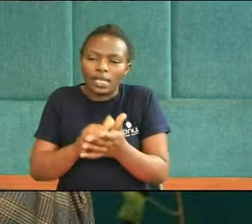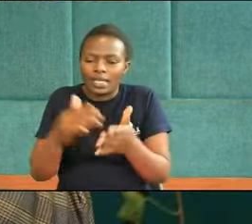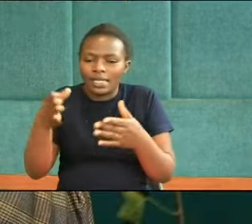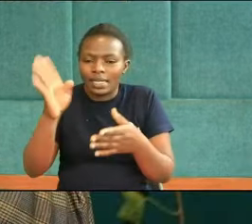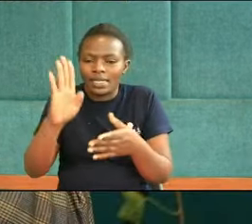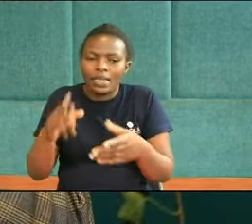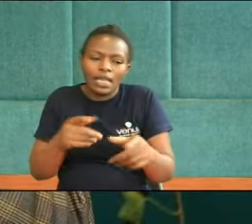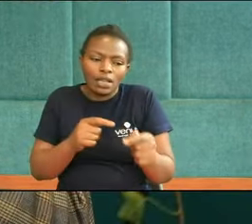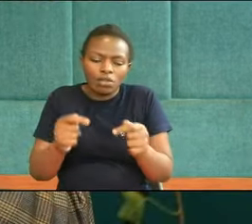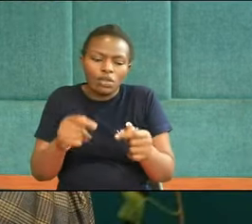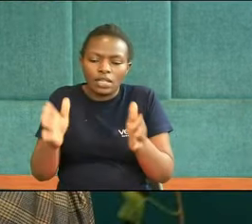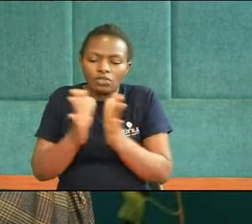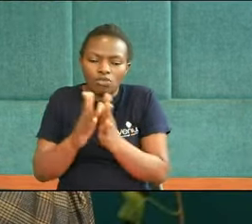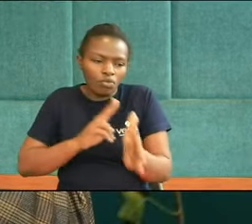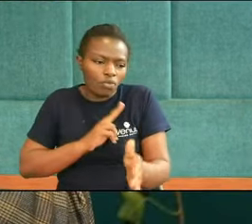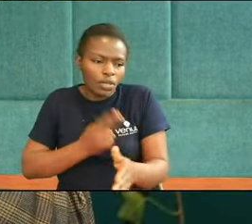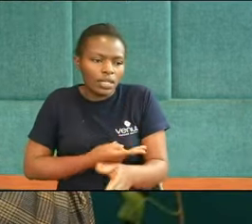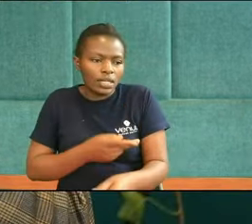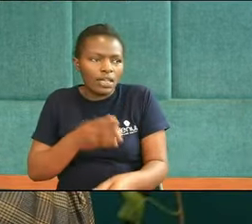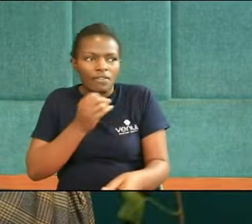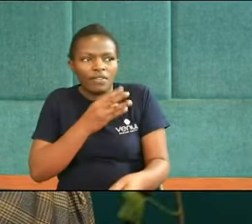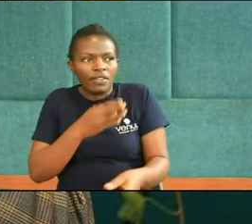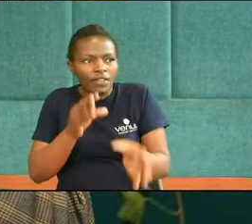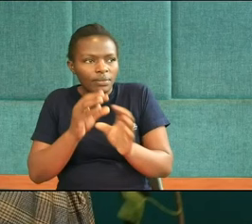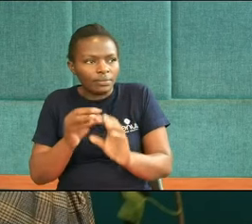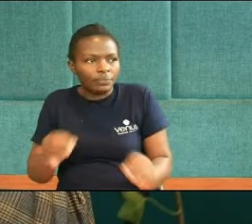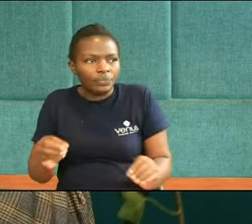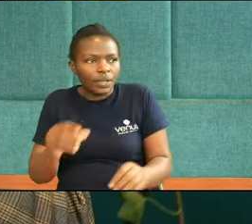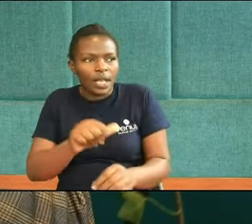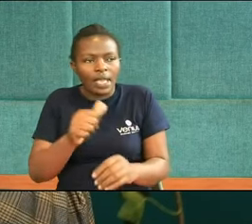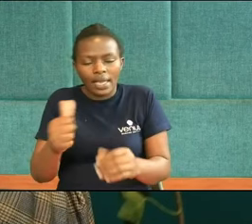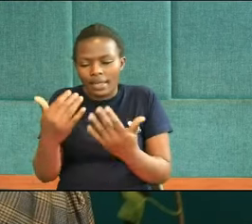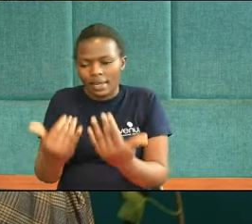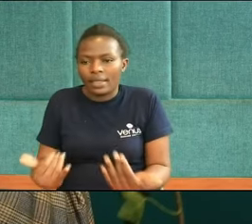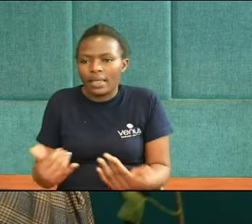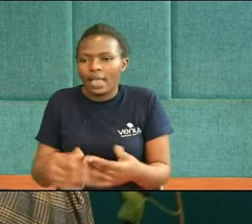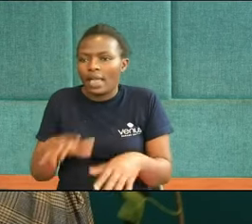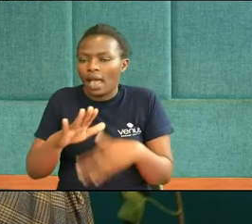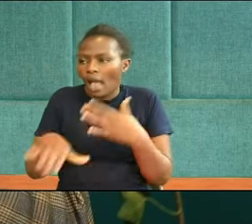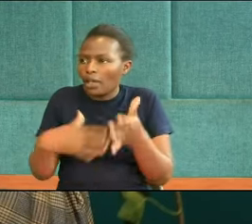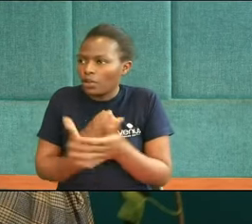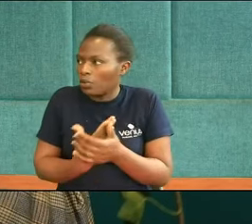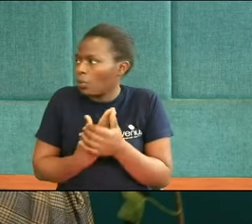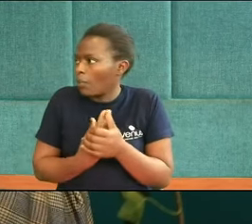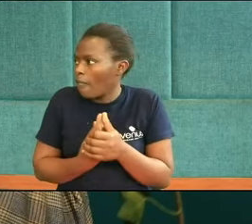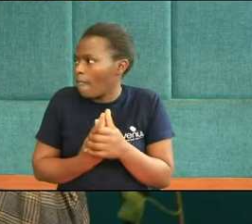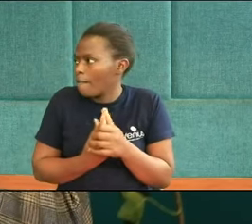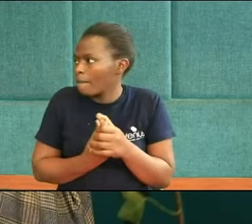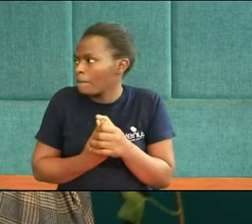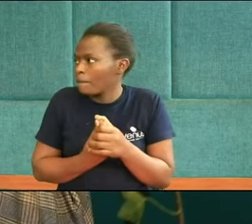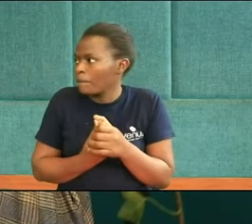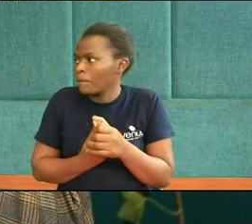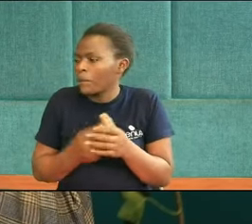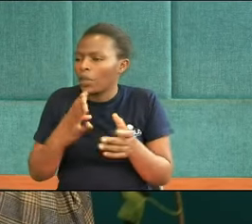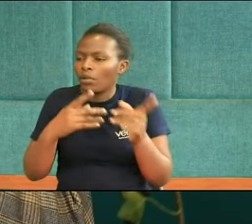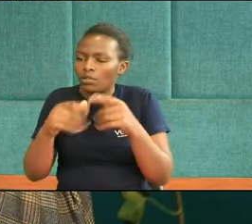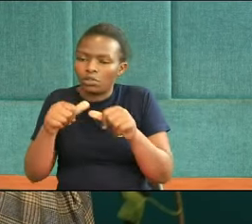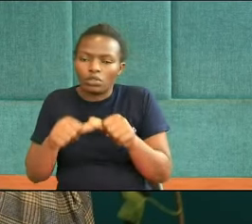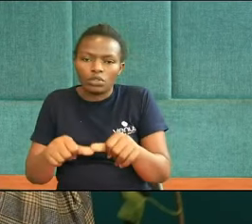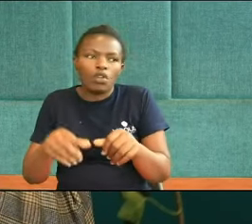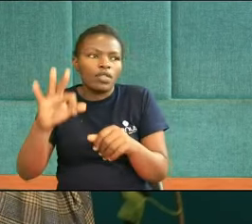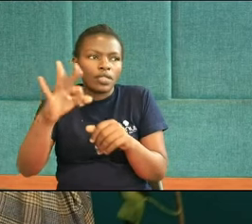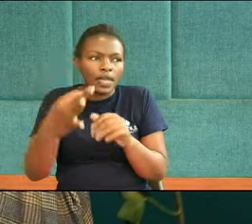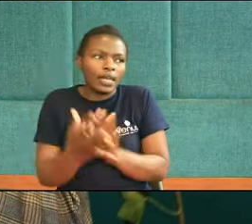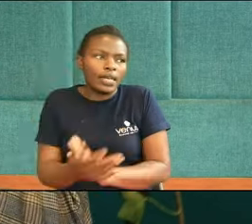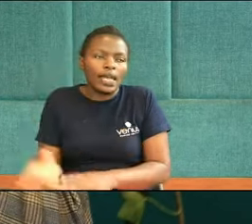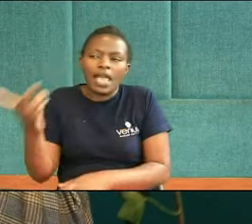he's with us And that we need not fear Anything At all Alright We want to move on To the Thursday